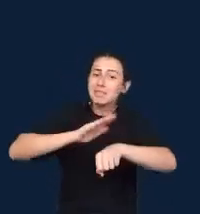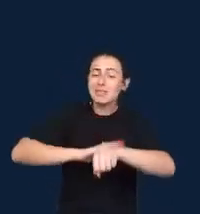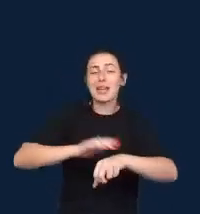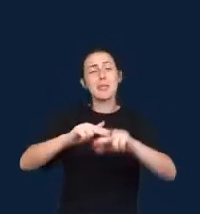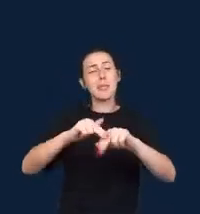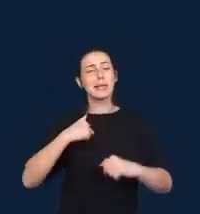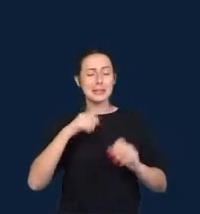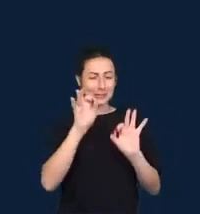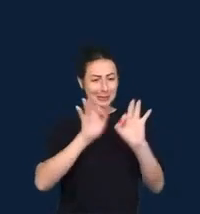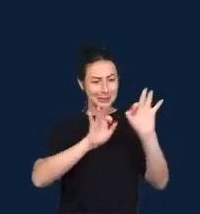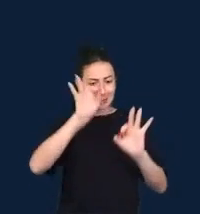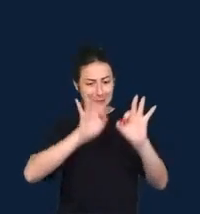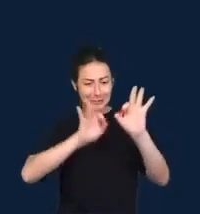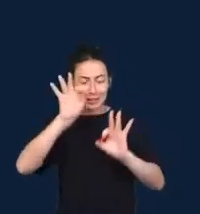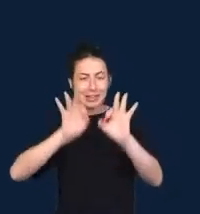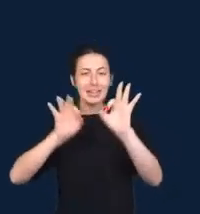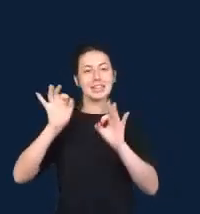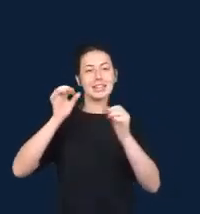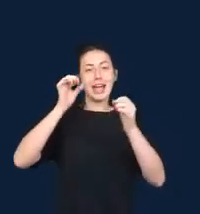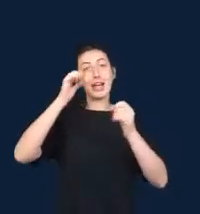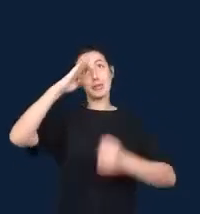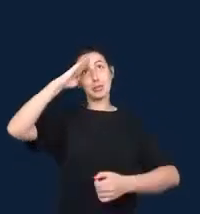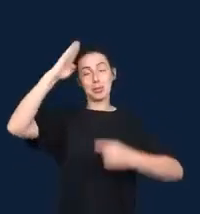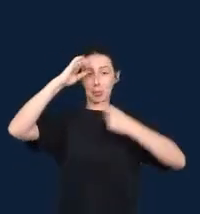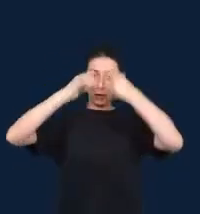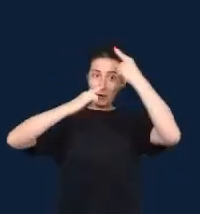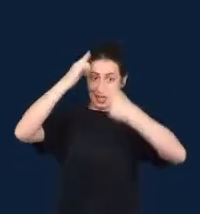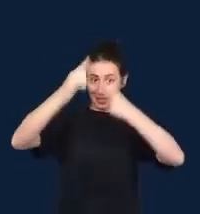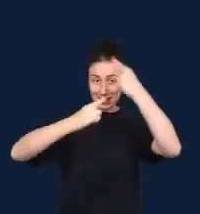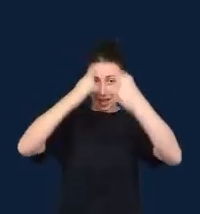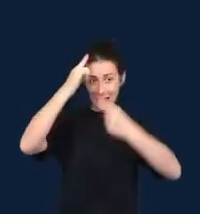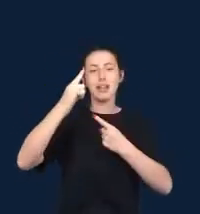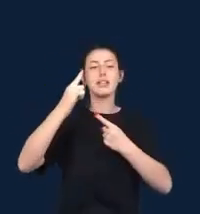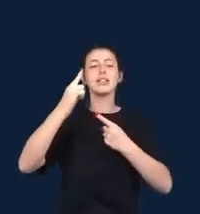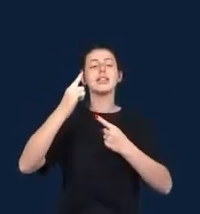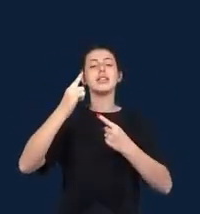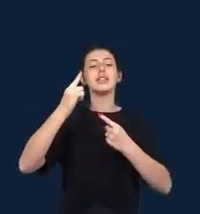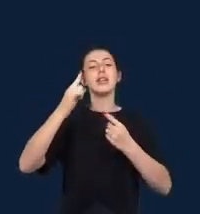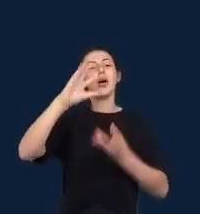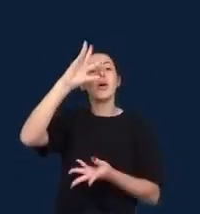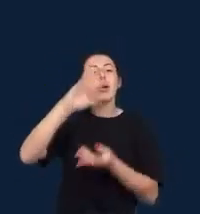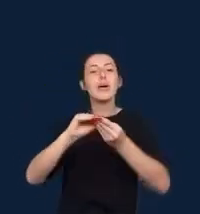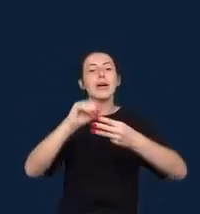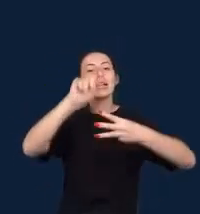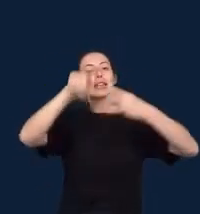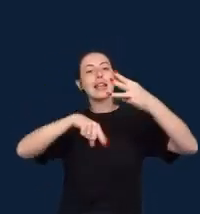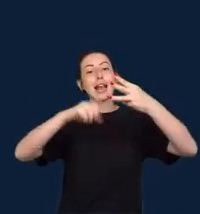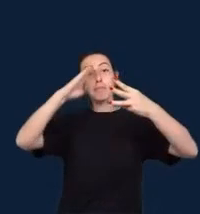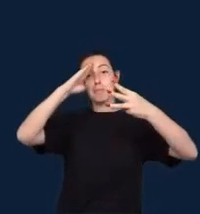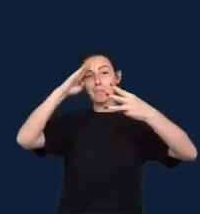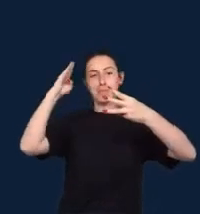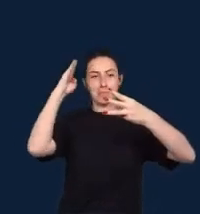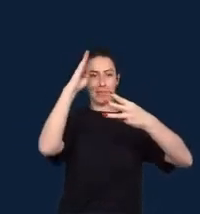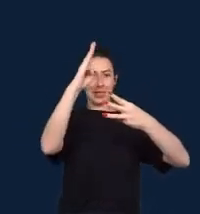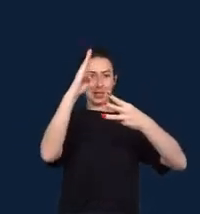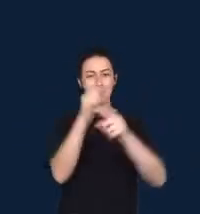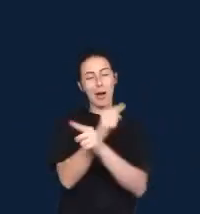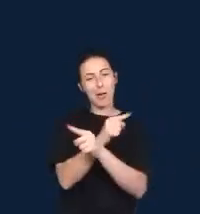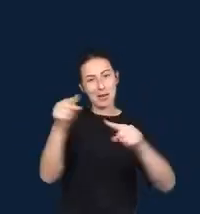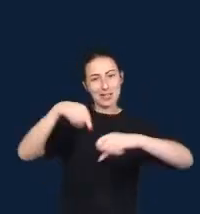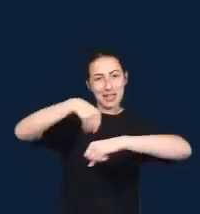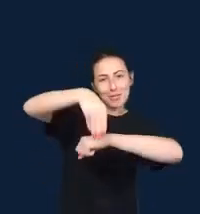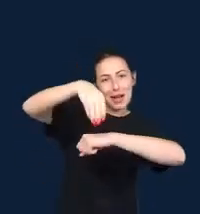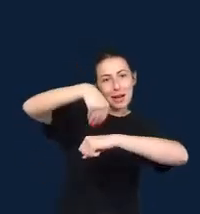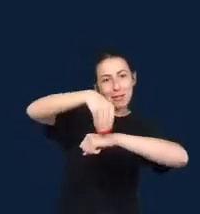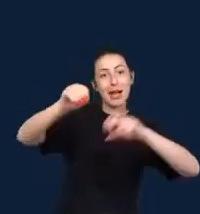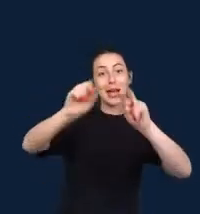into three challenges or three principles for a critical data journalism practice. And this